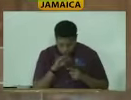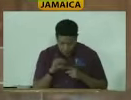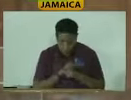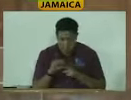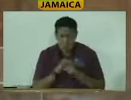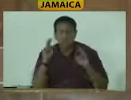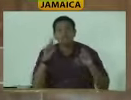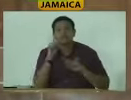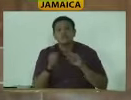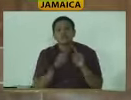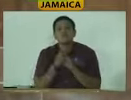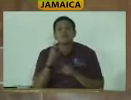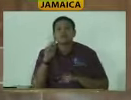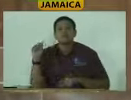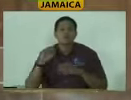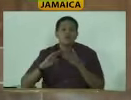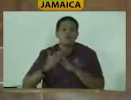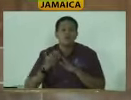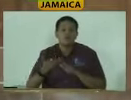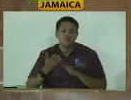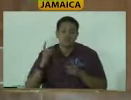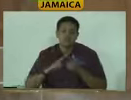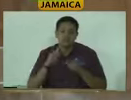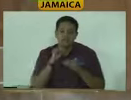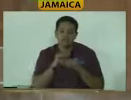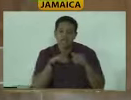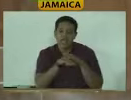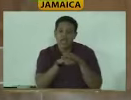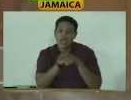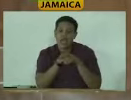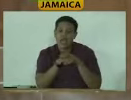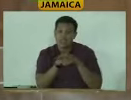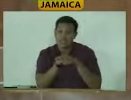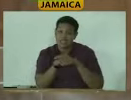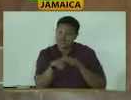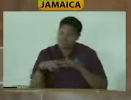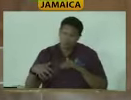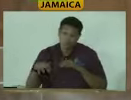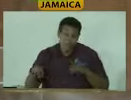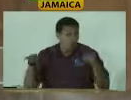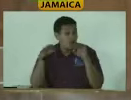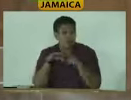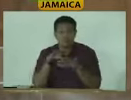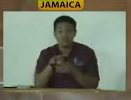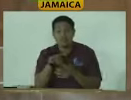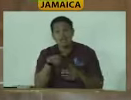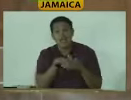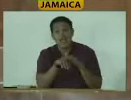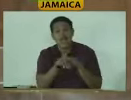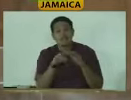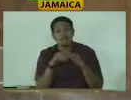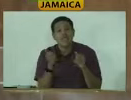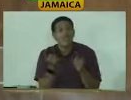matters that affect persons with disabilities. And access is a crucial aspect of that. Access